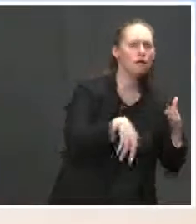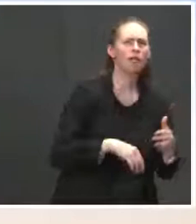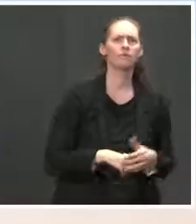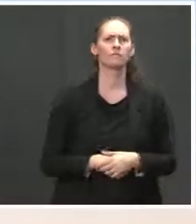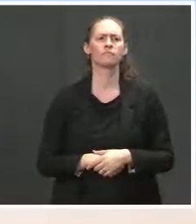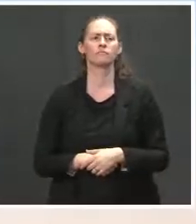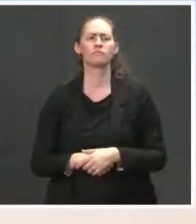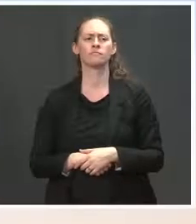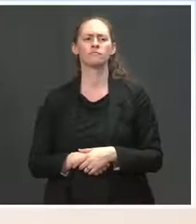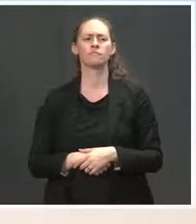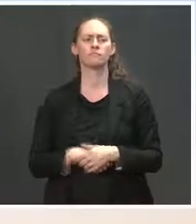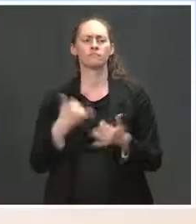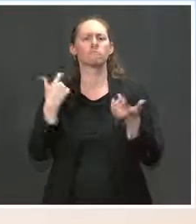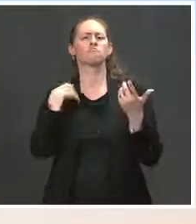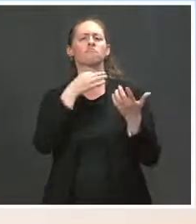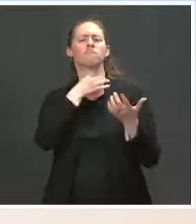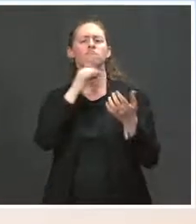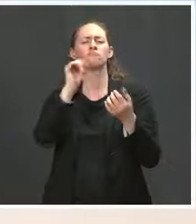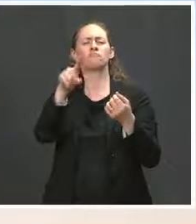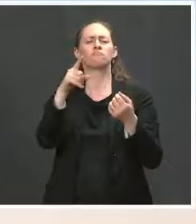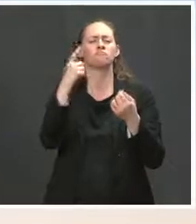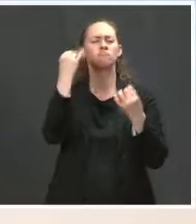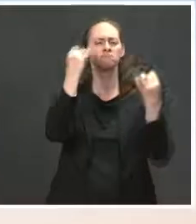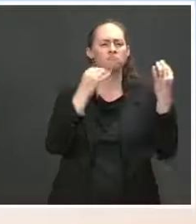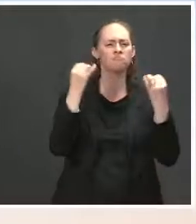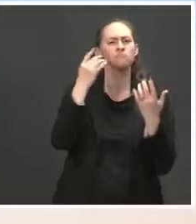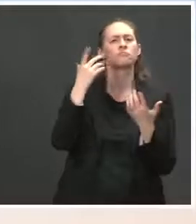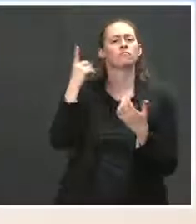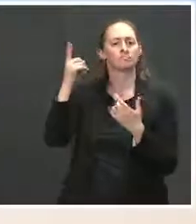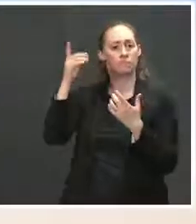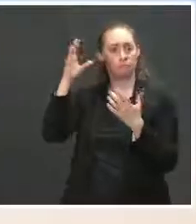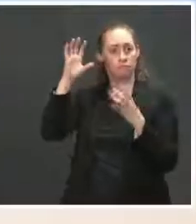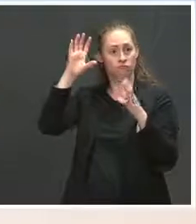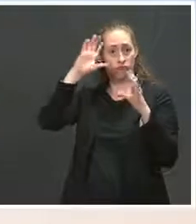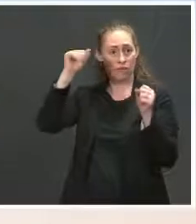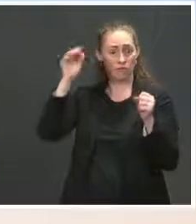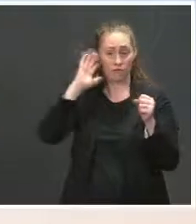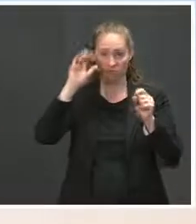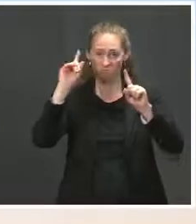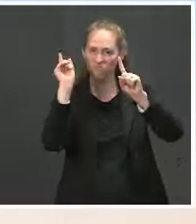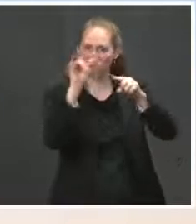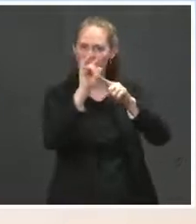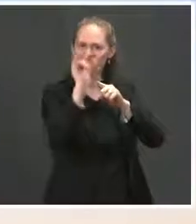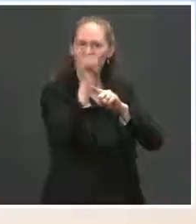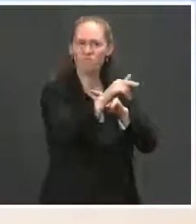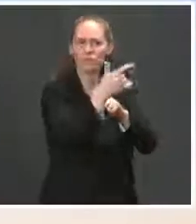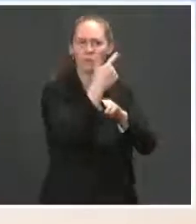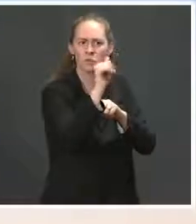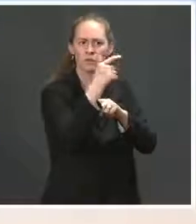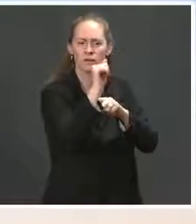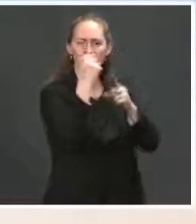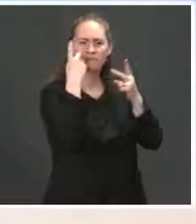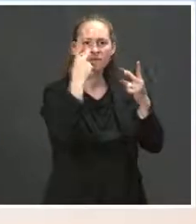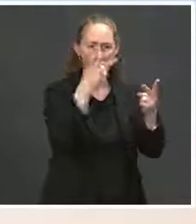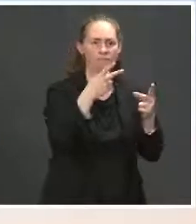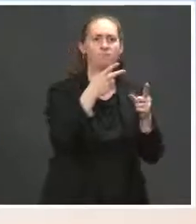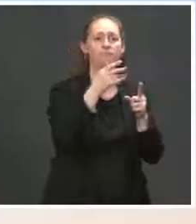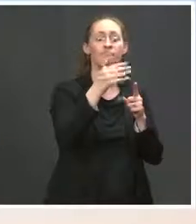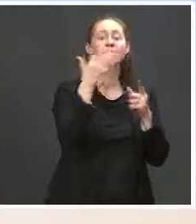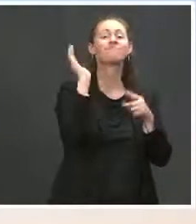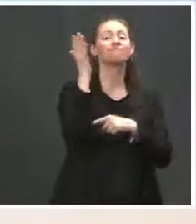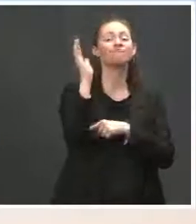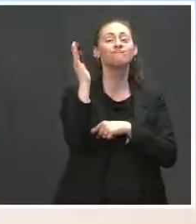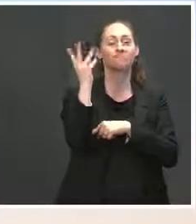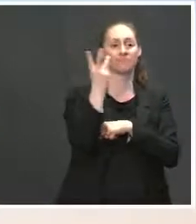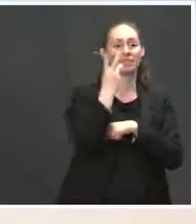you had noted that the President will travel next week to Georgia immediately after his joint address — I guess is what we're calling it this year — his joint